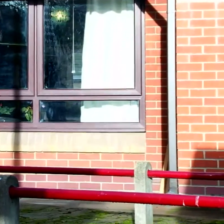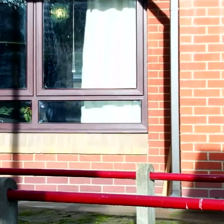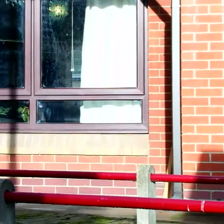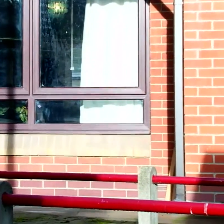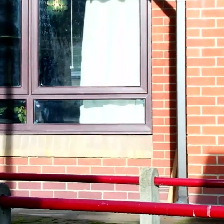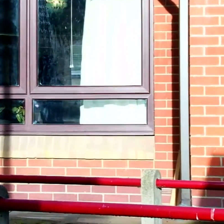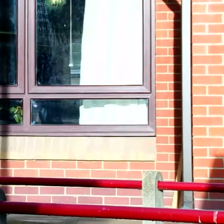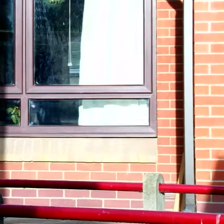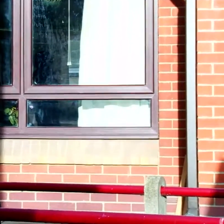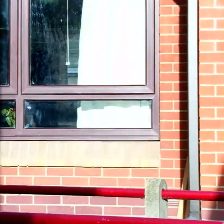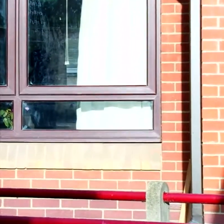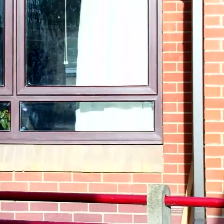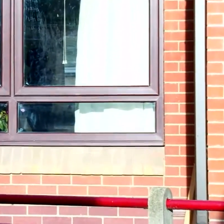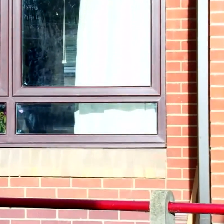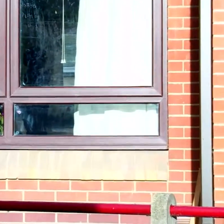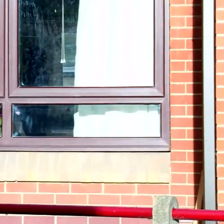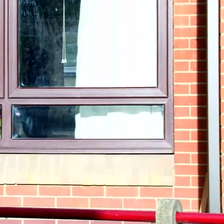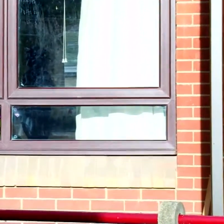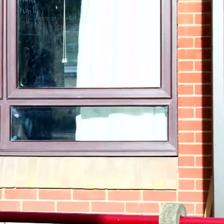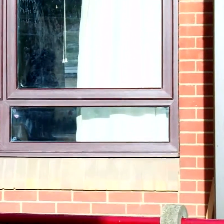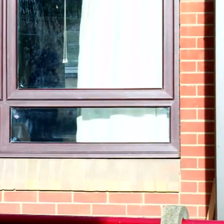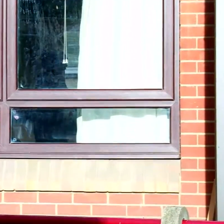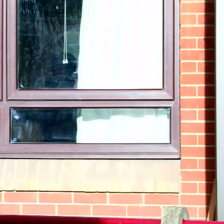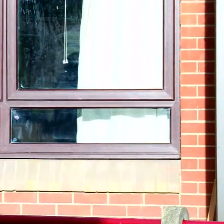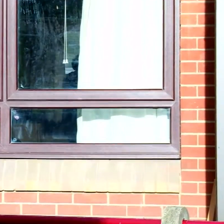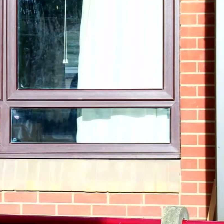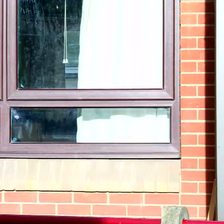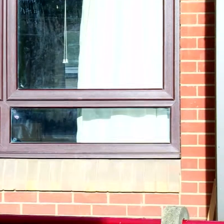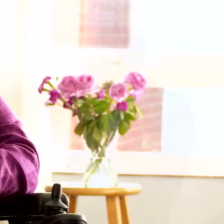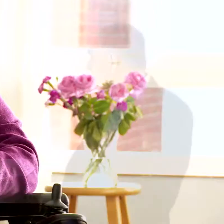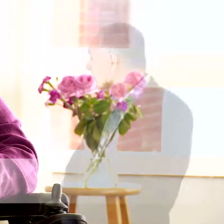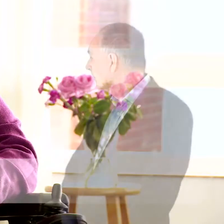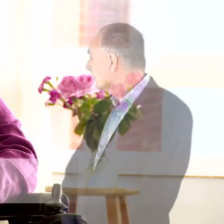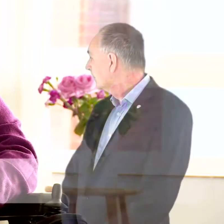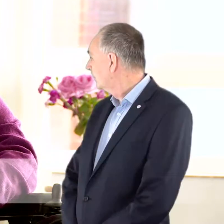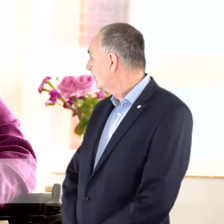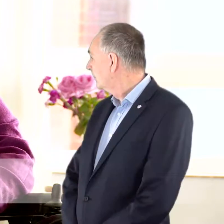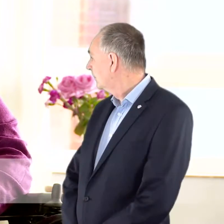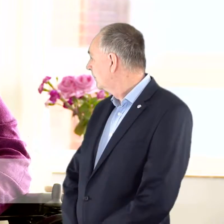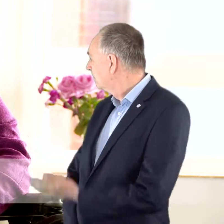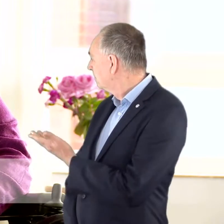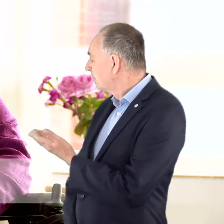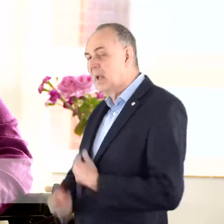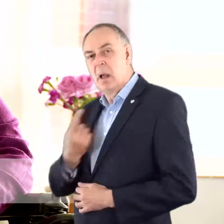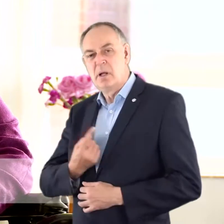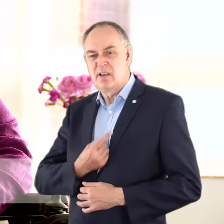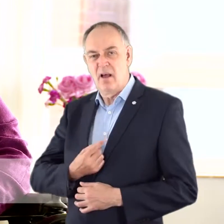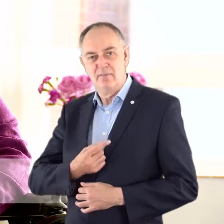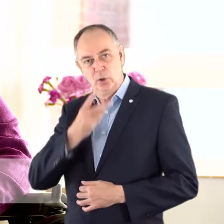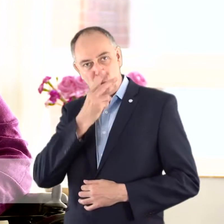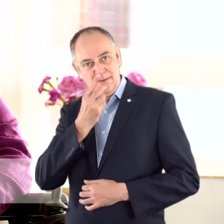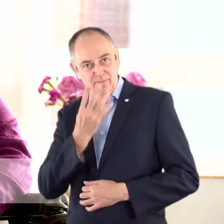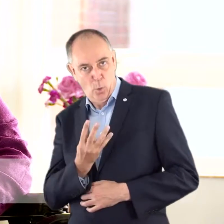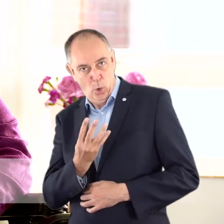I'm 24 years old and I like to do what every 24 year old does and